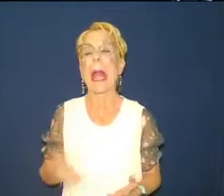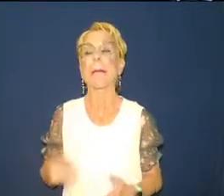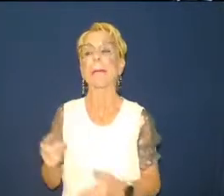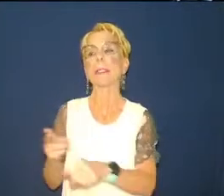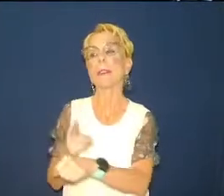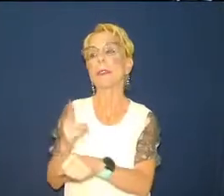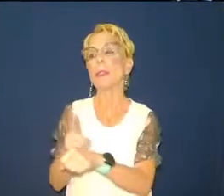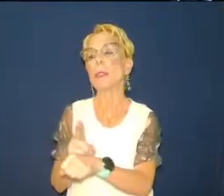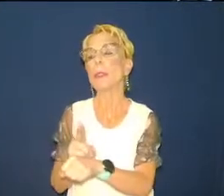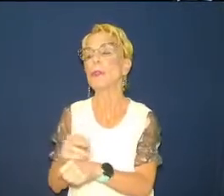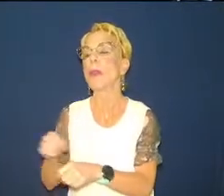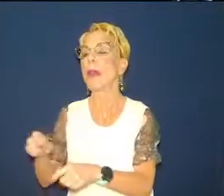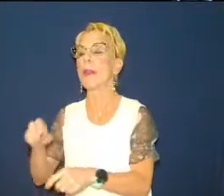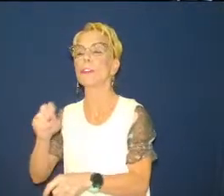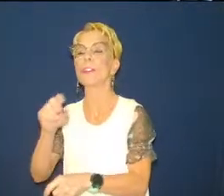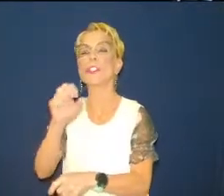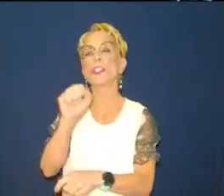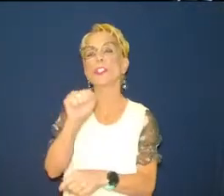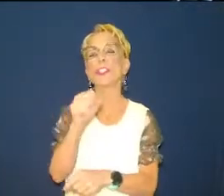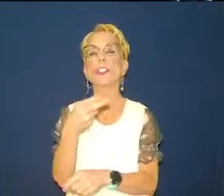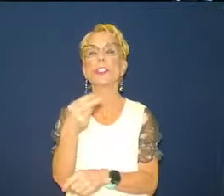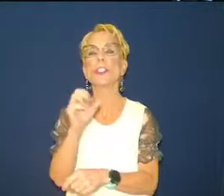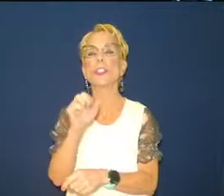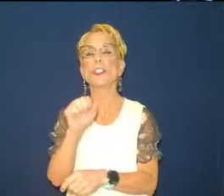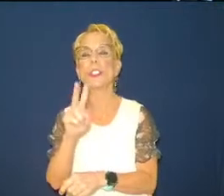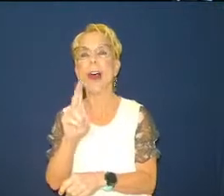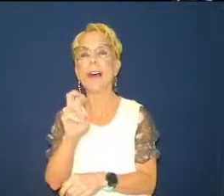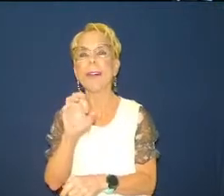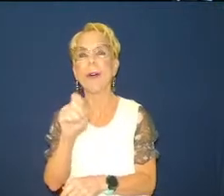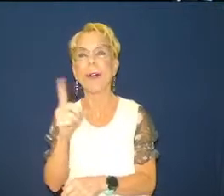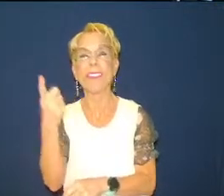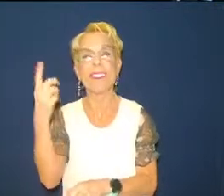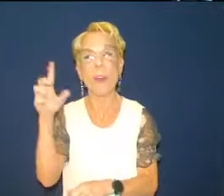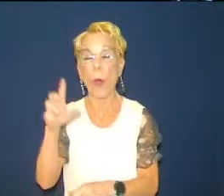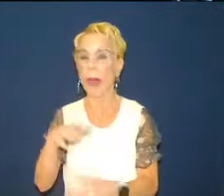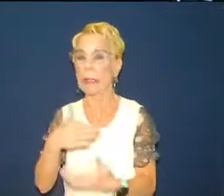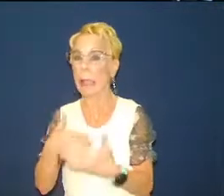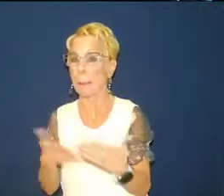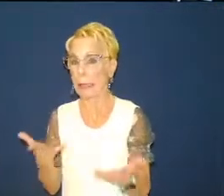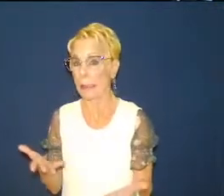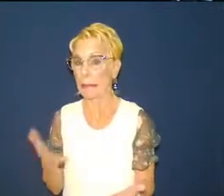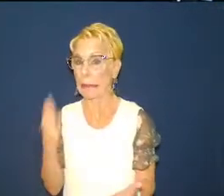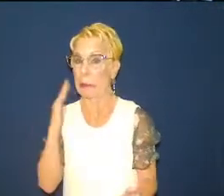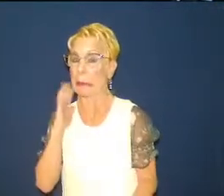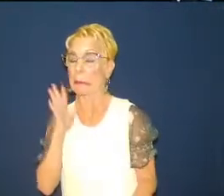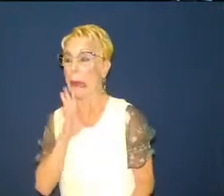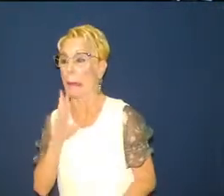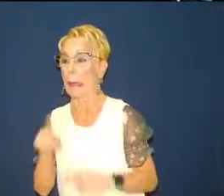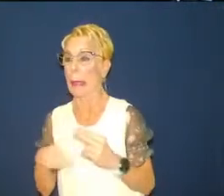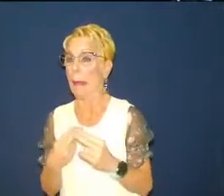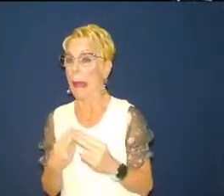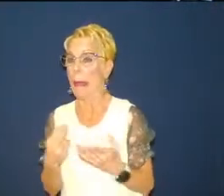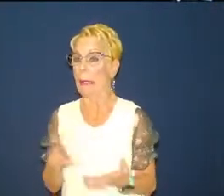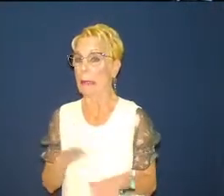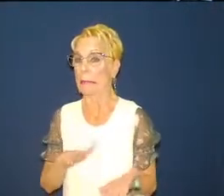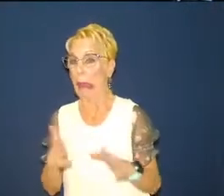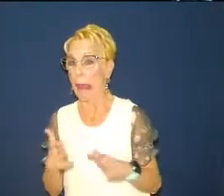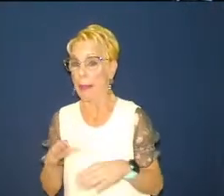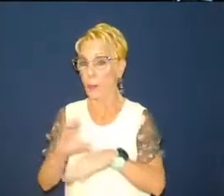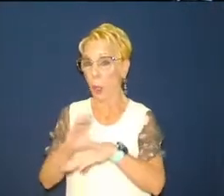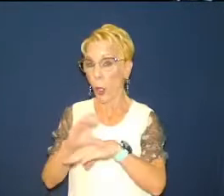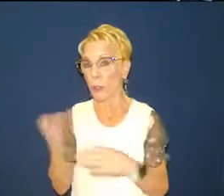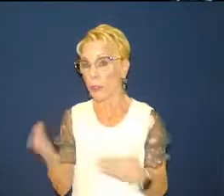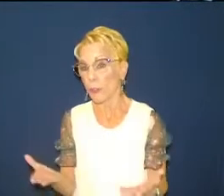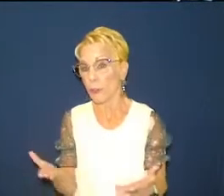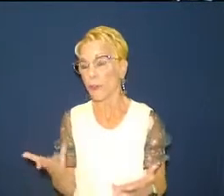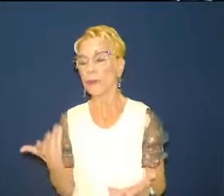when i saw the shovel i thought man jesus said we've got a dead church but most of the time when we have something dead we go ahead and take a shovel we dig a hole we put what's in it we